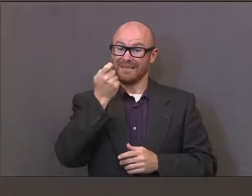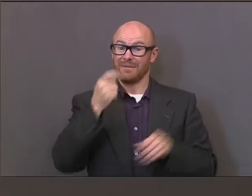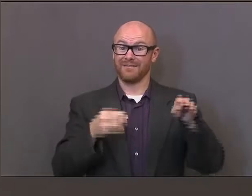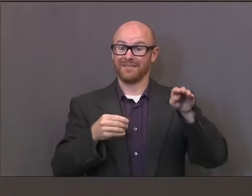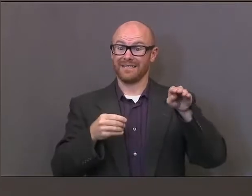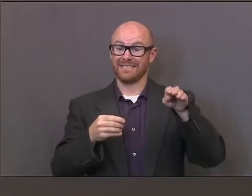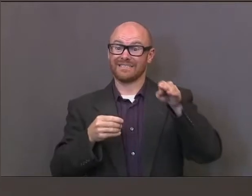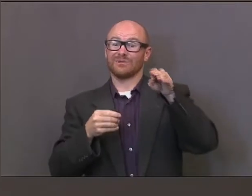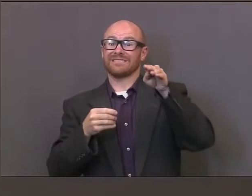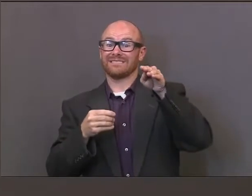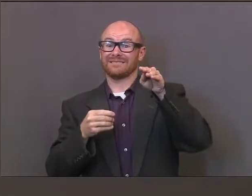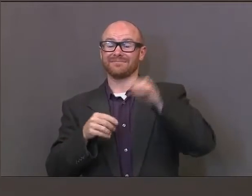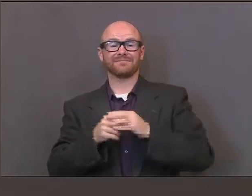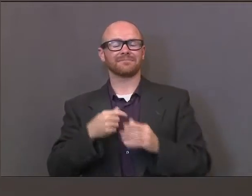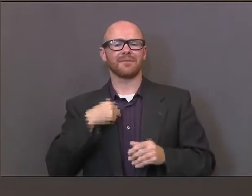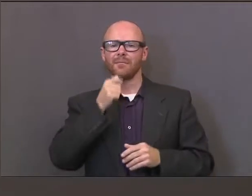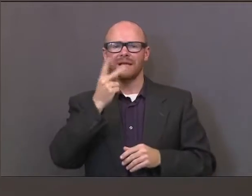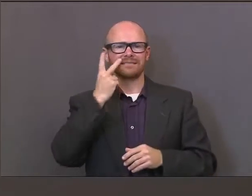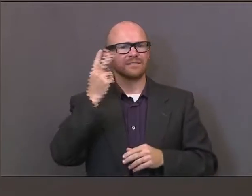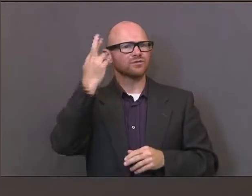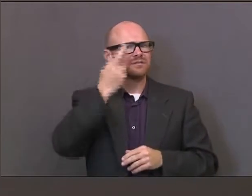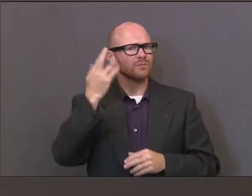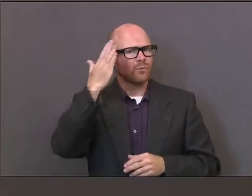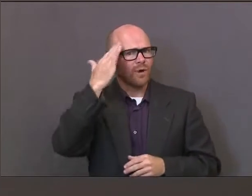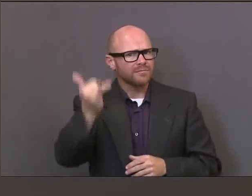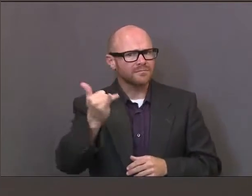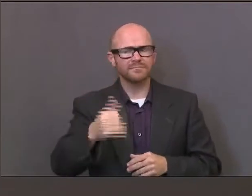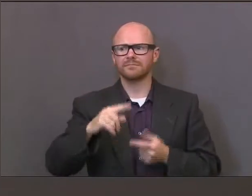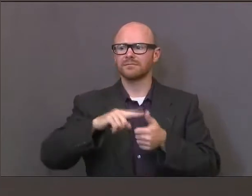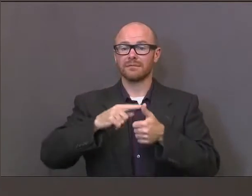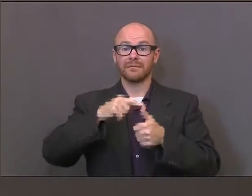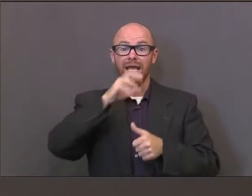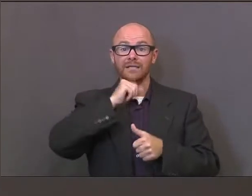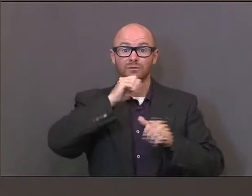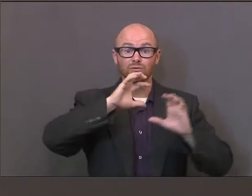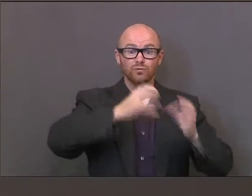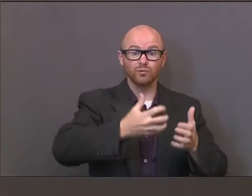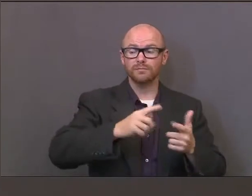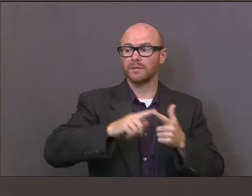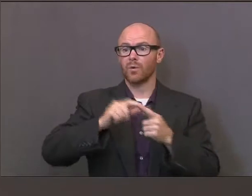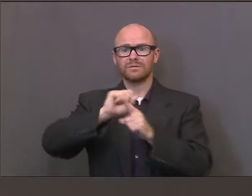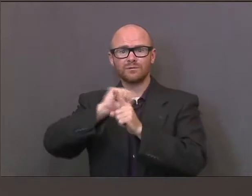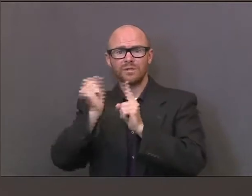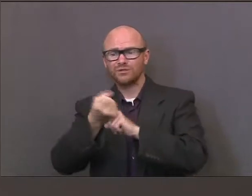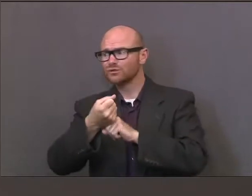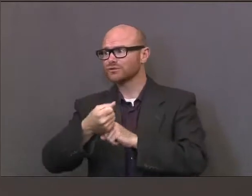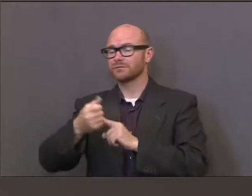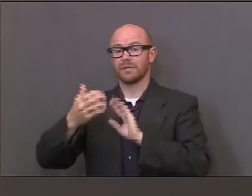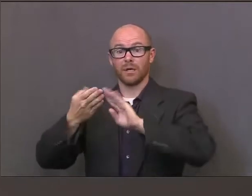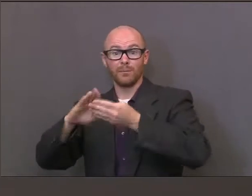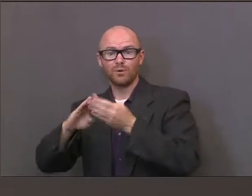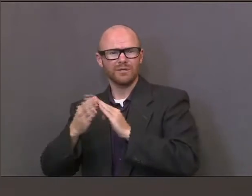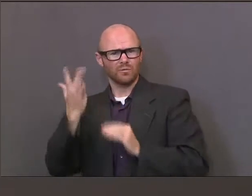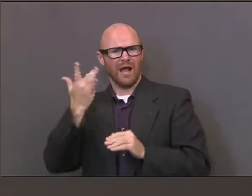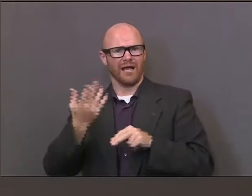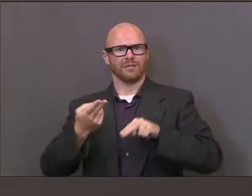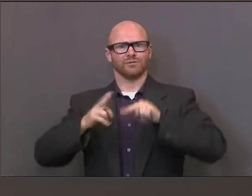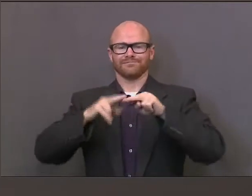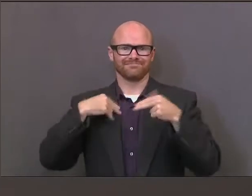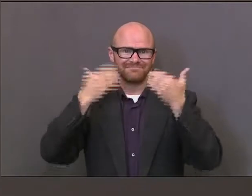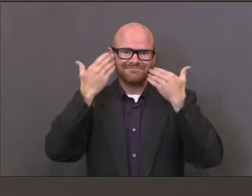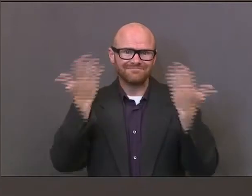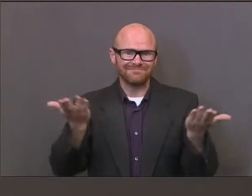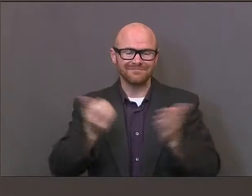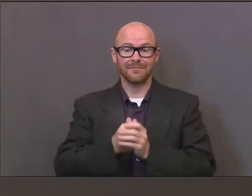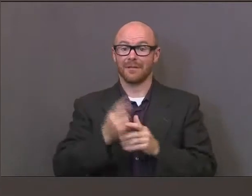and we're not seeing anything specific in specific age groups or settings that are causing this increase. What